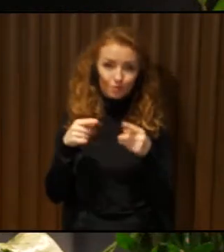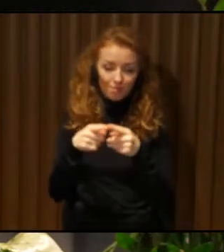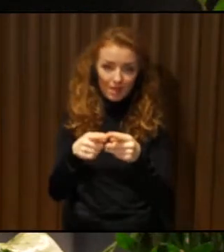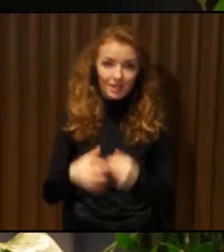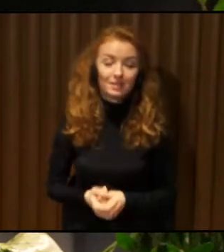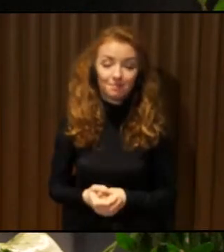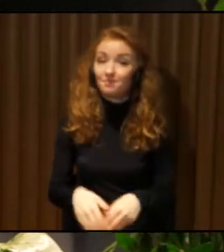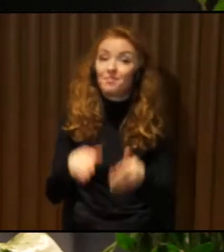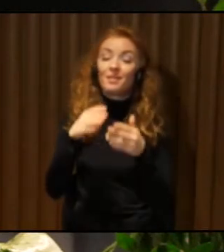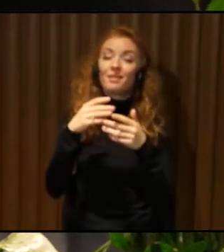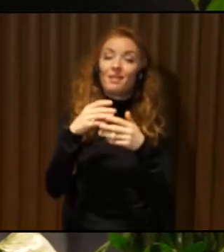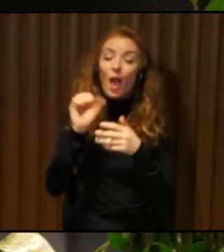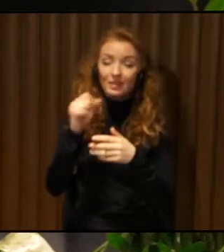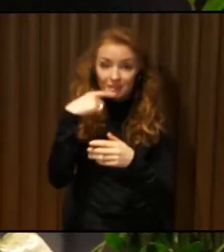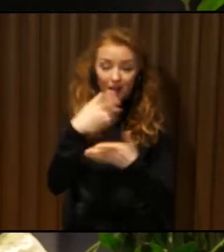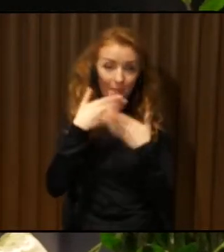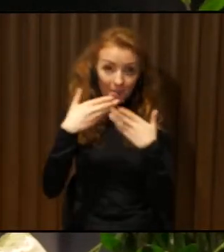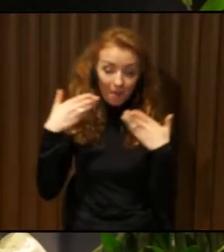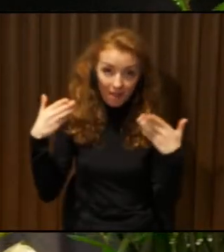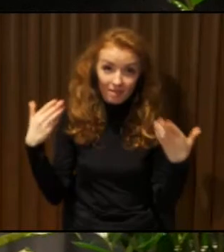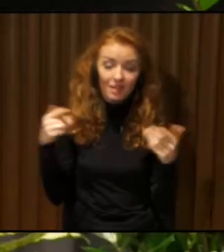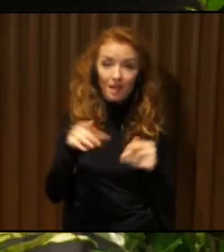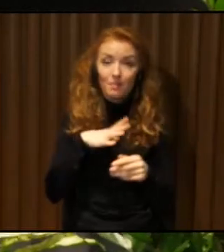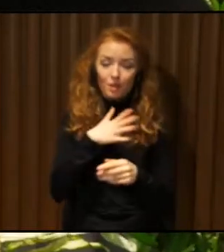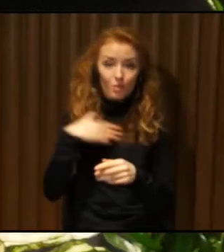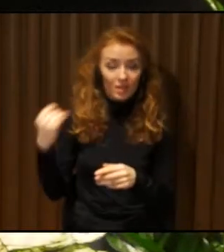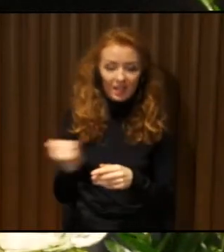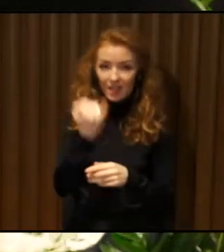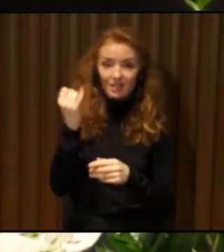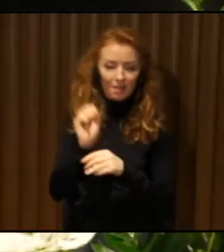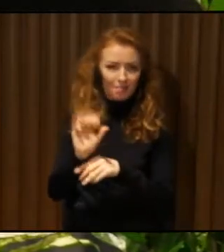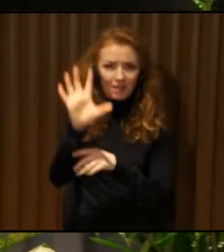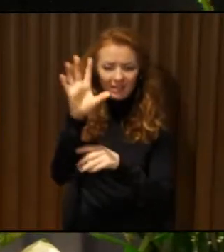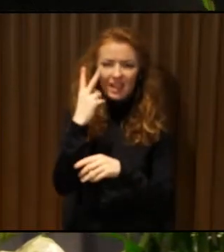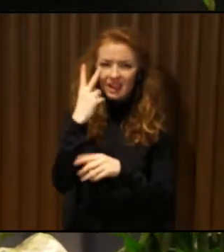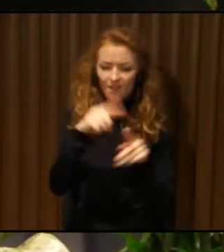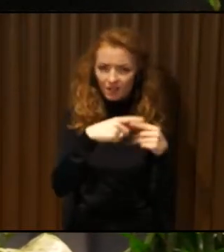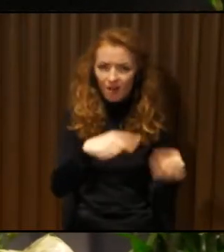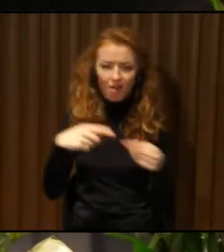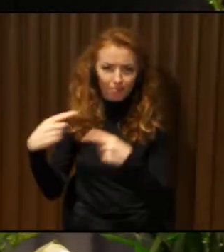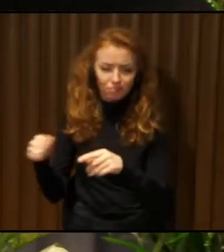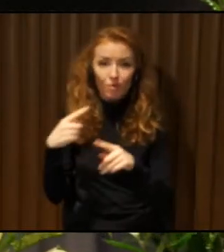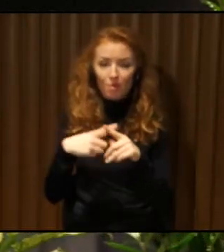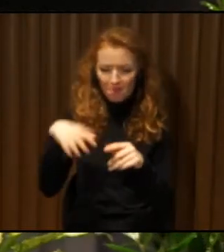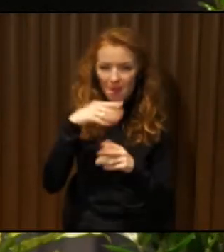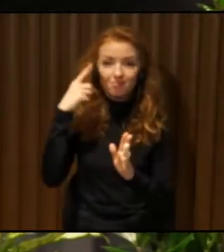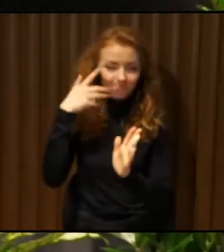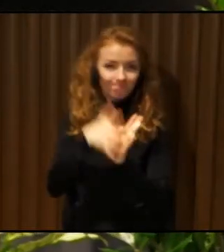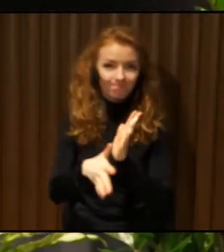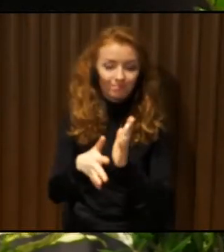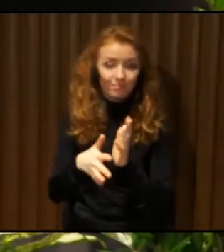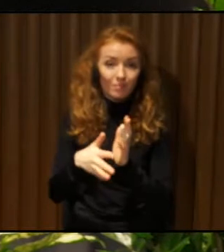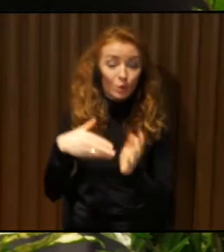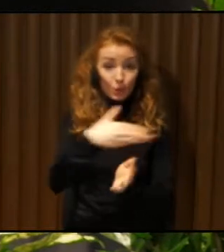It is very, very interesting, really. Those two things, of course, we are understanding that, first of all, you can develop them